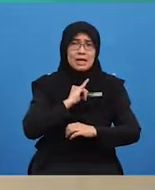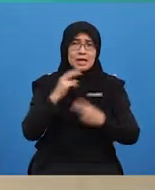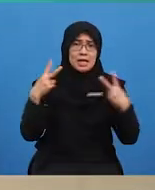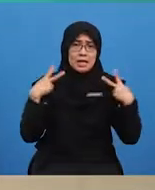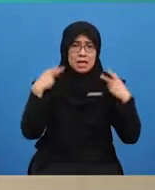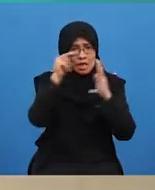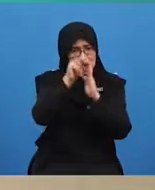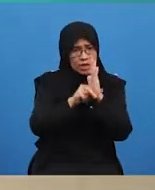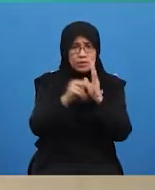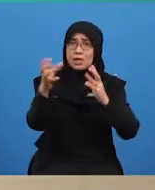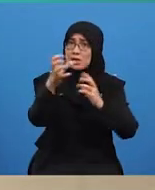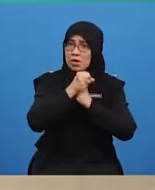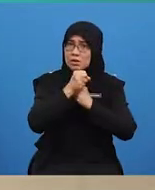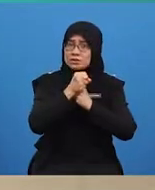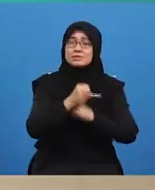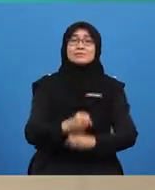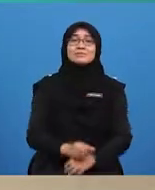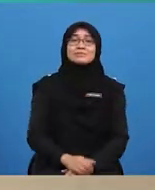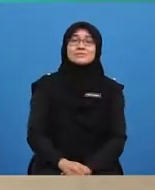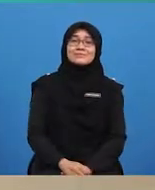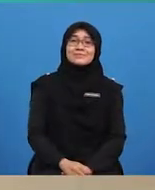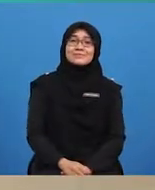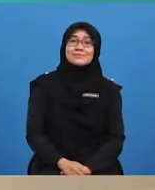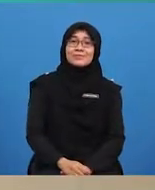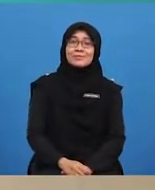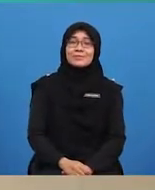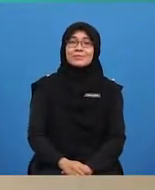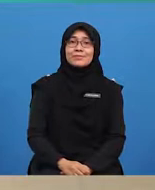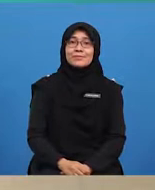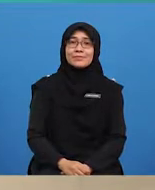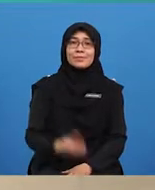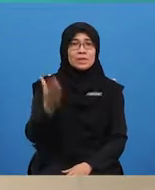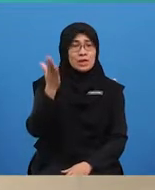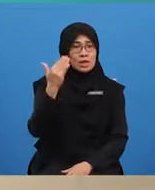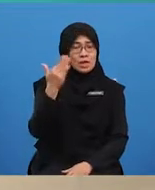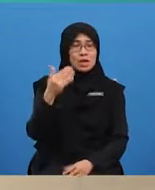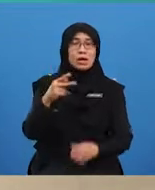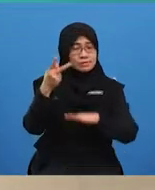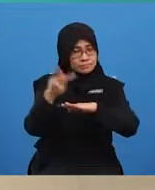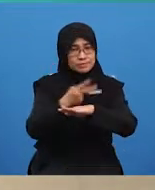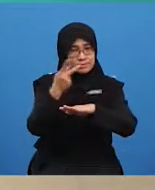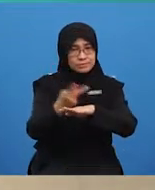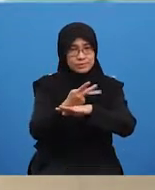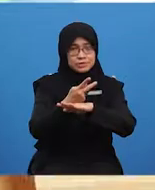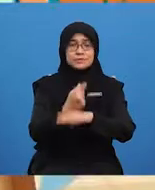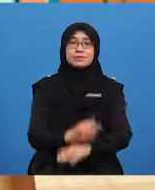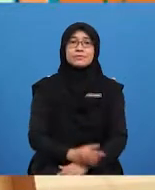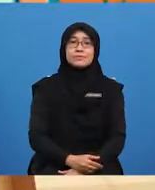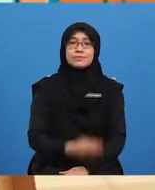Now that you've gotten the idea of the structure, let's have another practice, shall we?